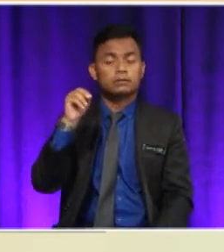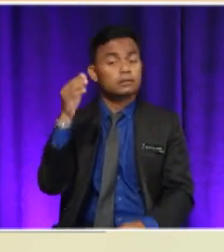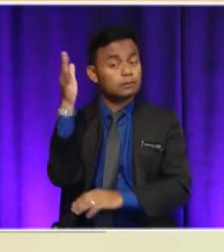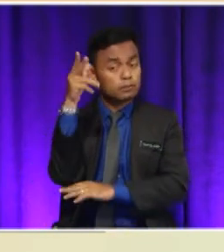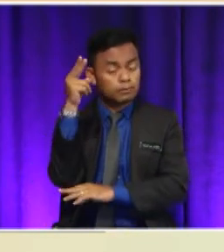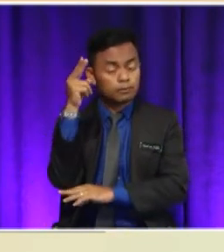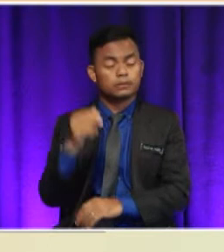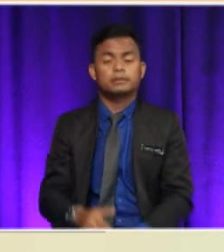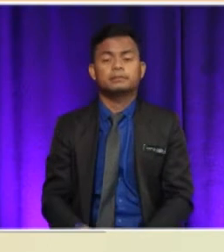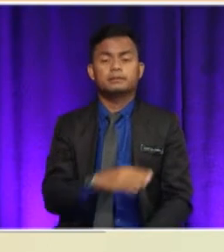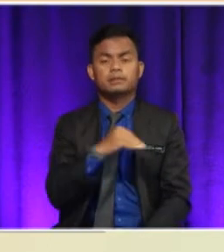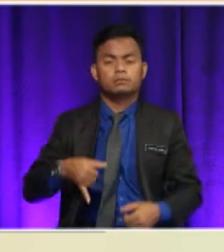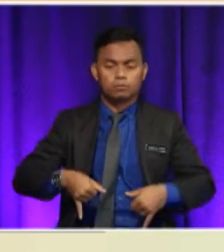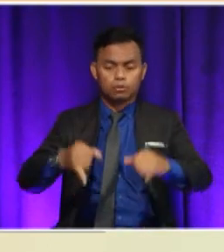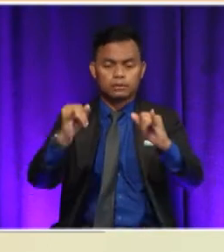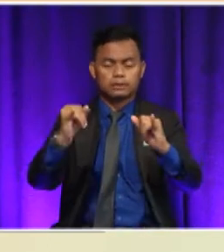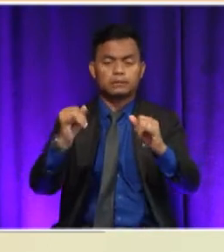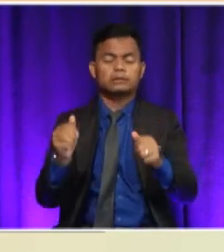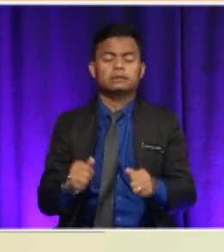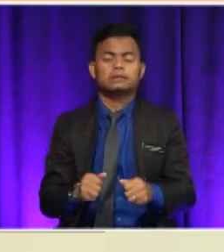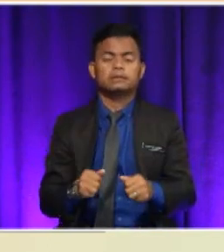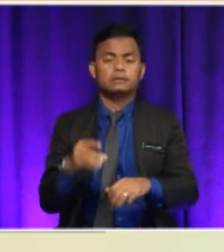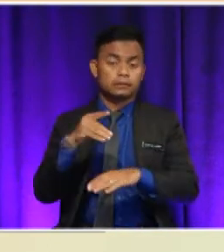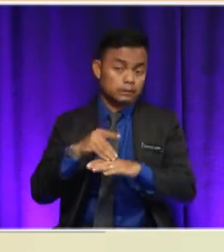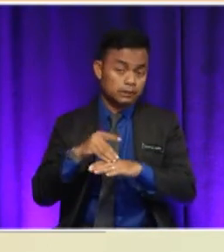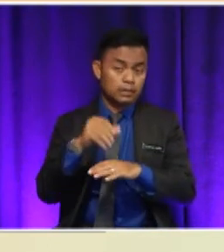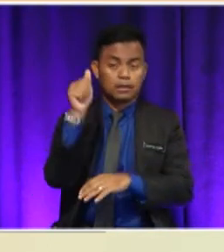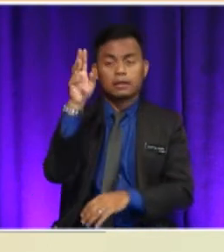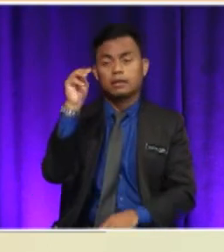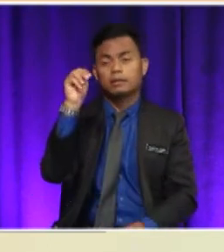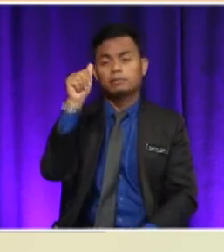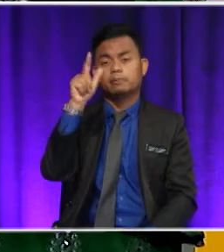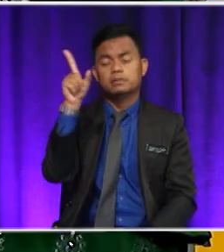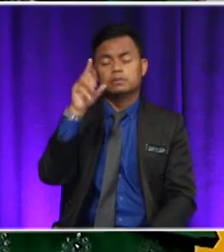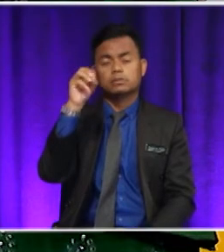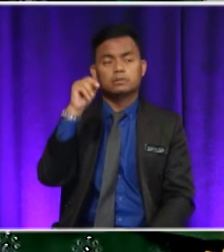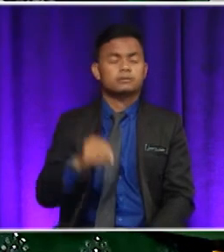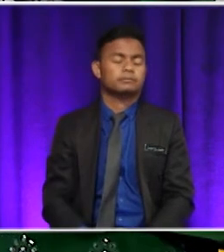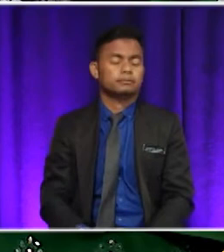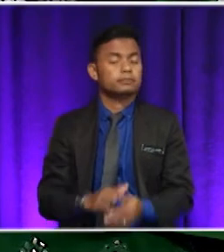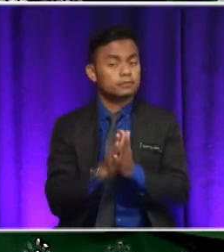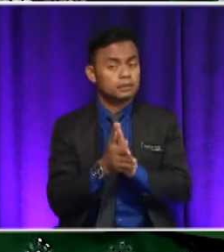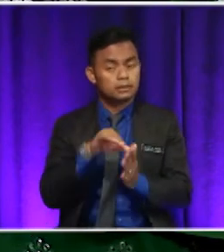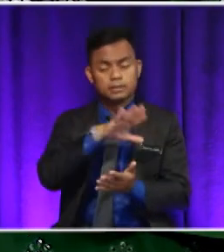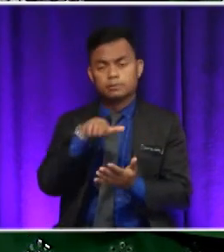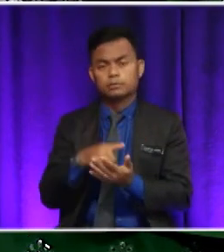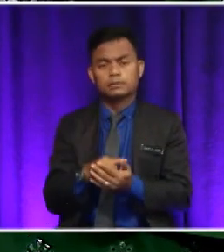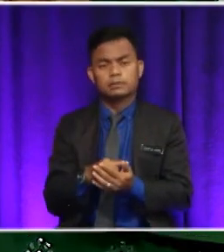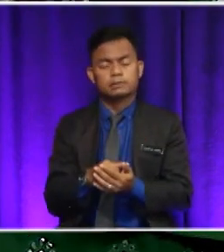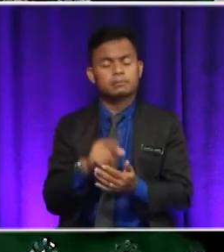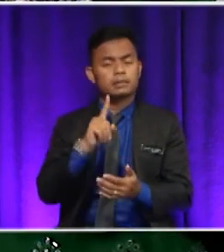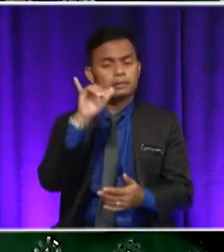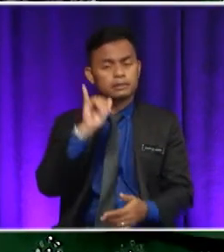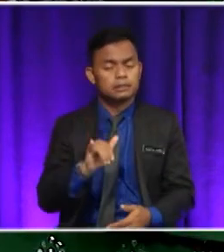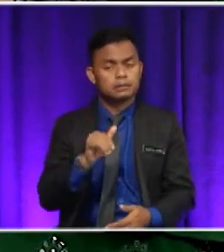walking the Amazon, the incredible story of at Stafford. Okay, so girls, which one would you choose?